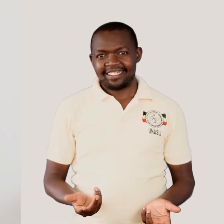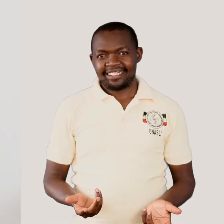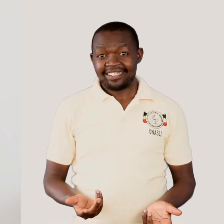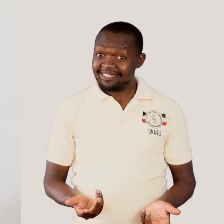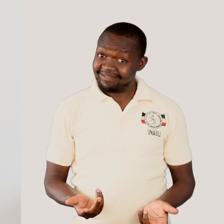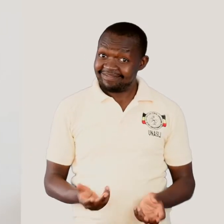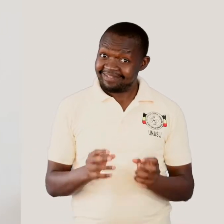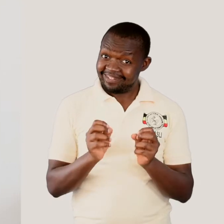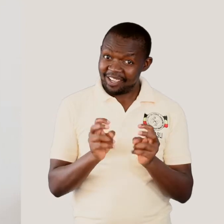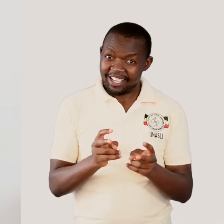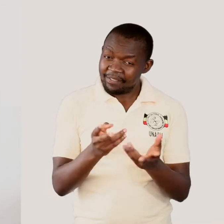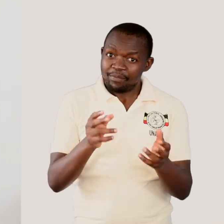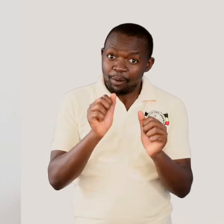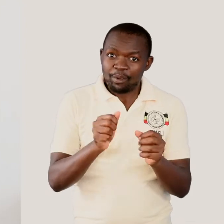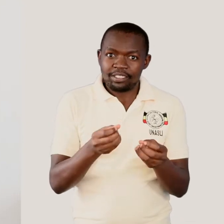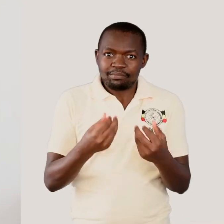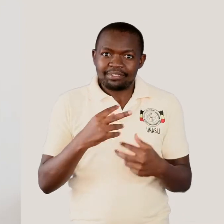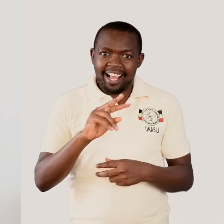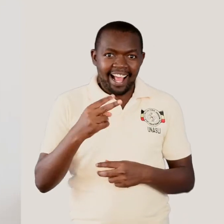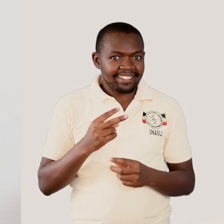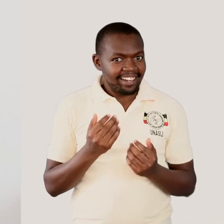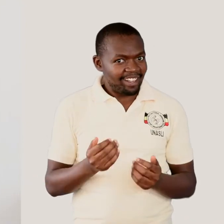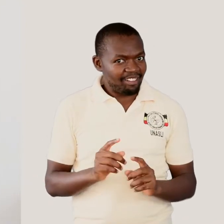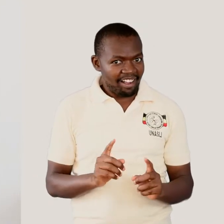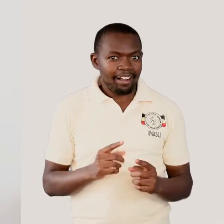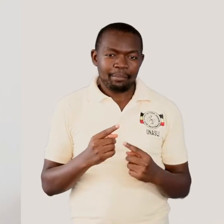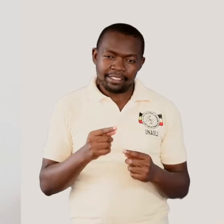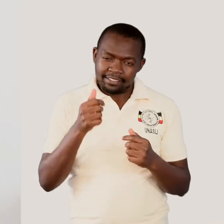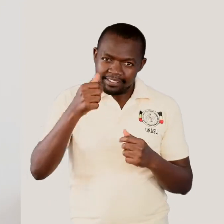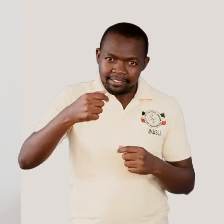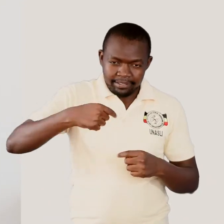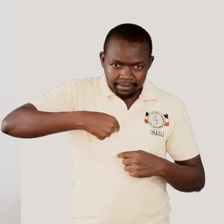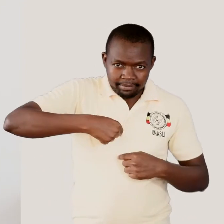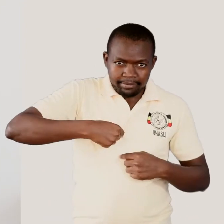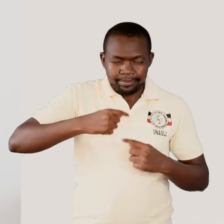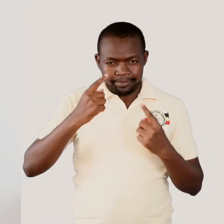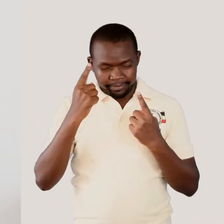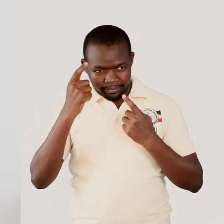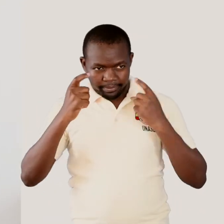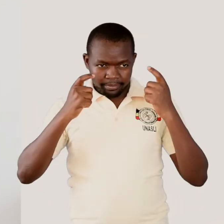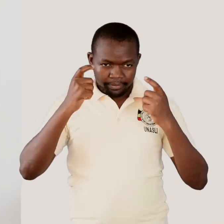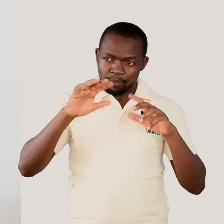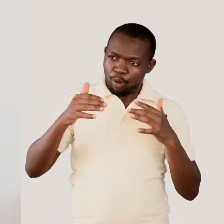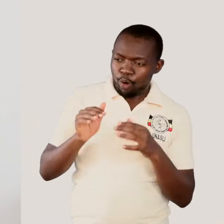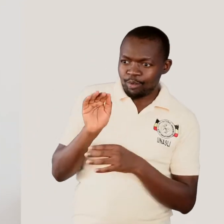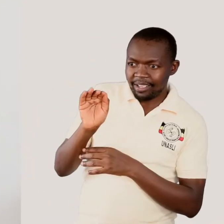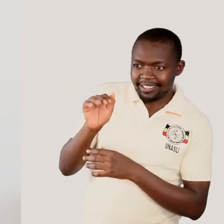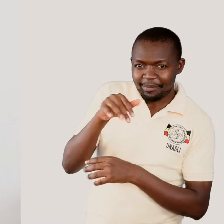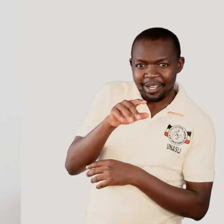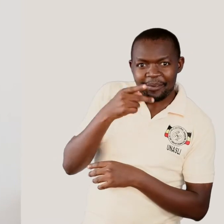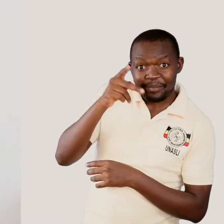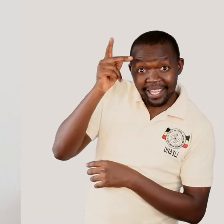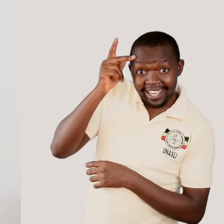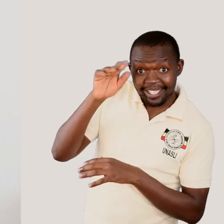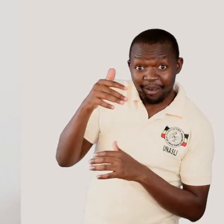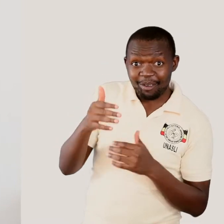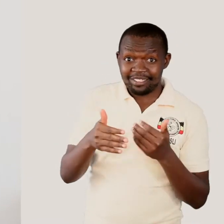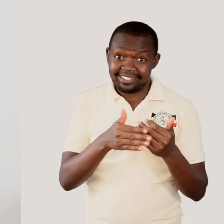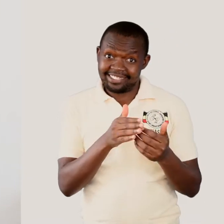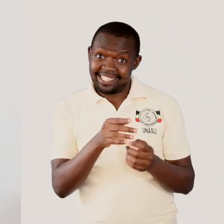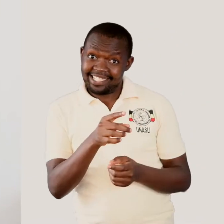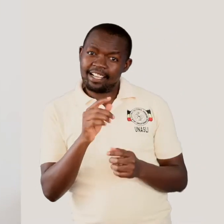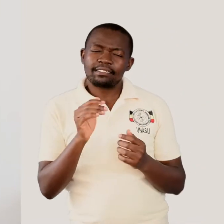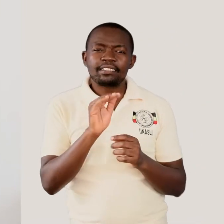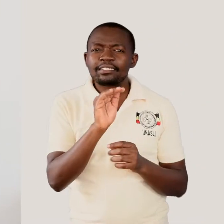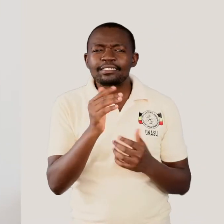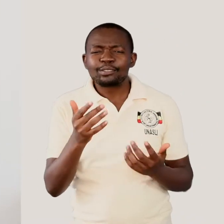Okay, you may not give me the answer now. You may have to ask your parent or your guardian about which of